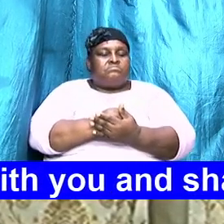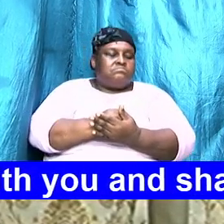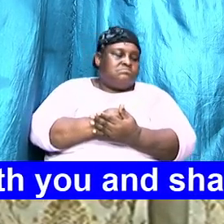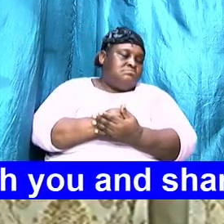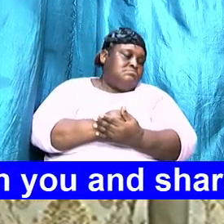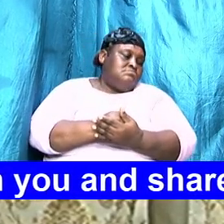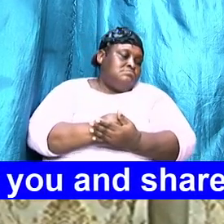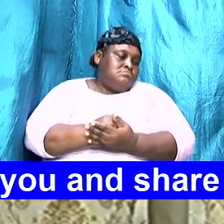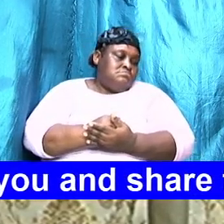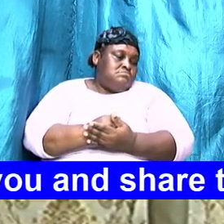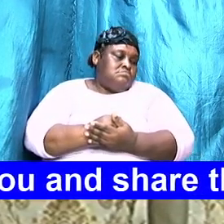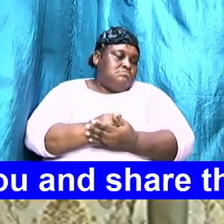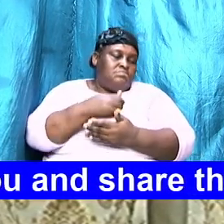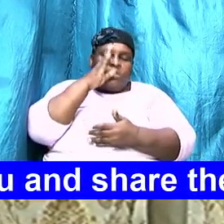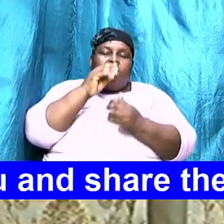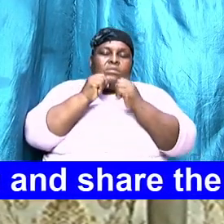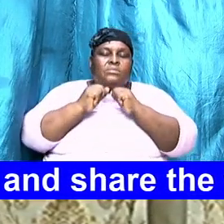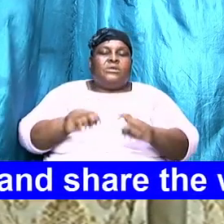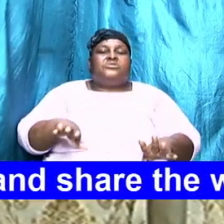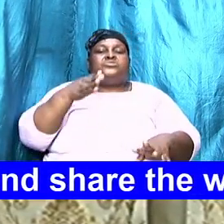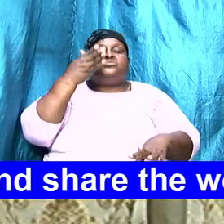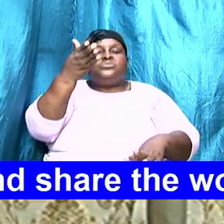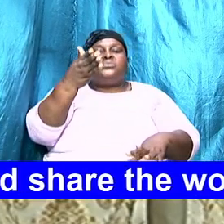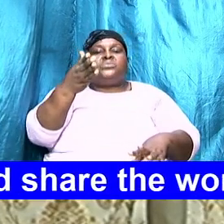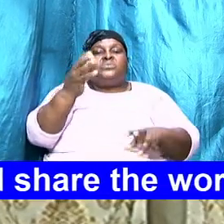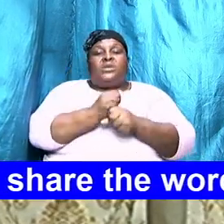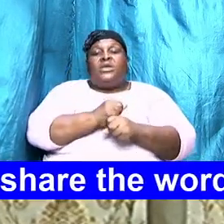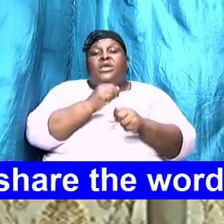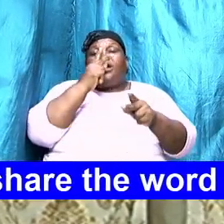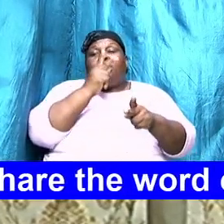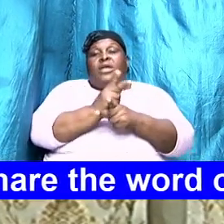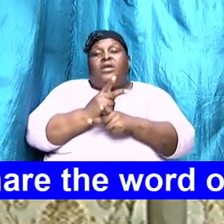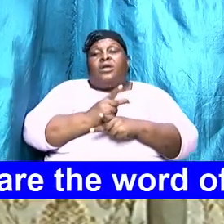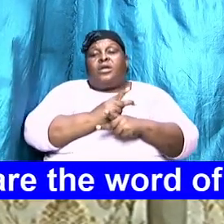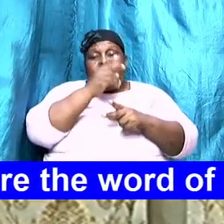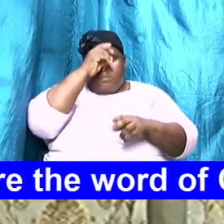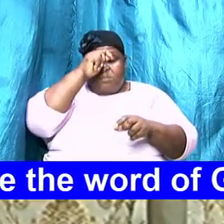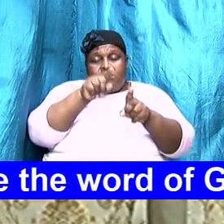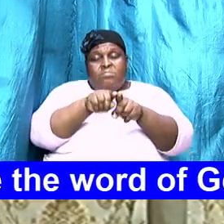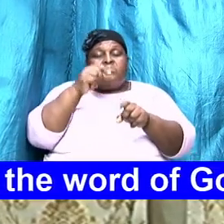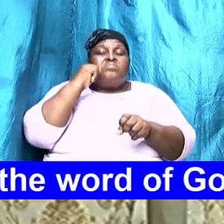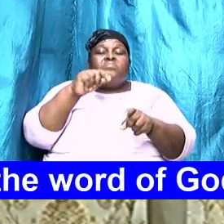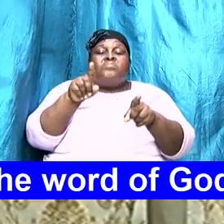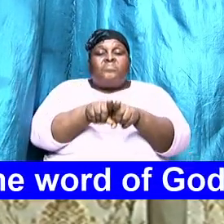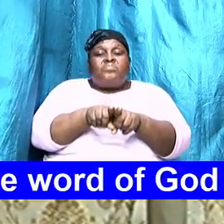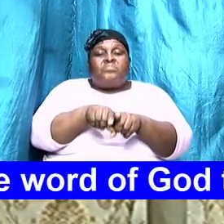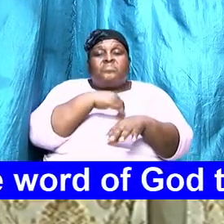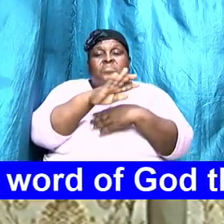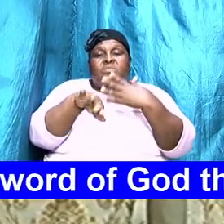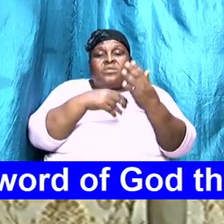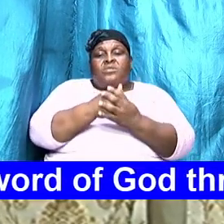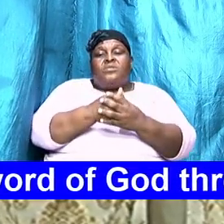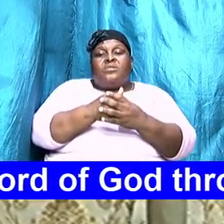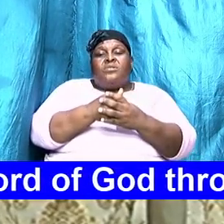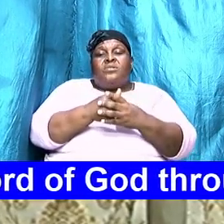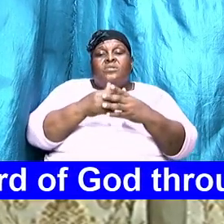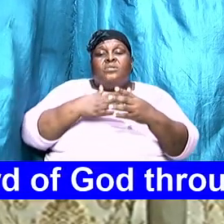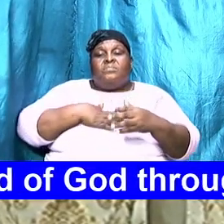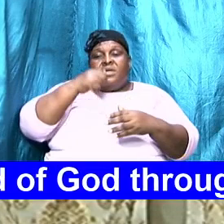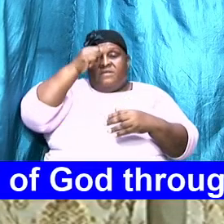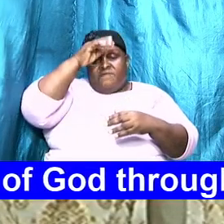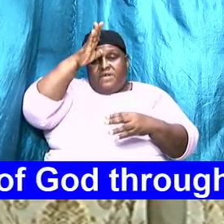so God bless you take care brothers and sisters all my father's children